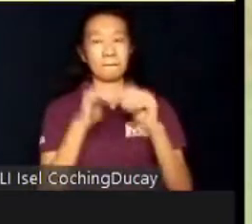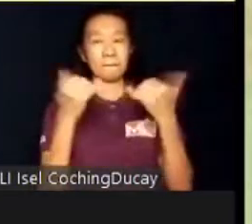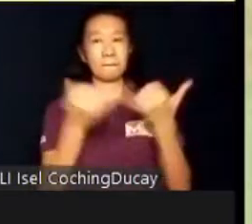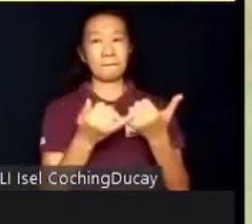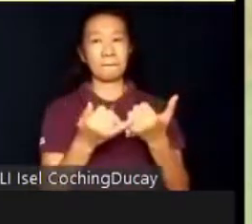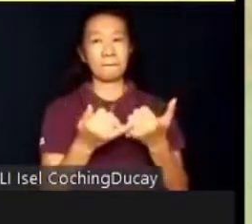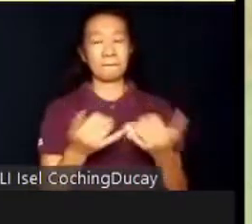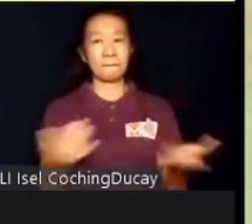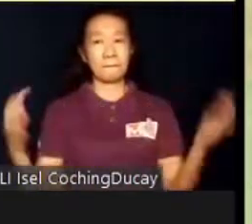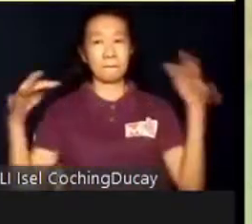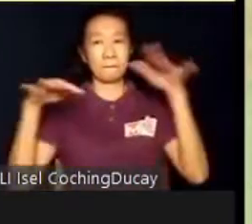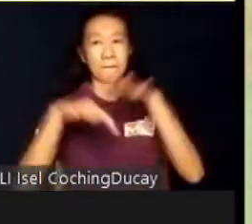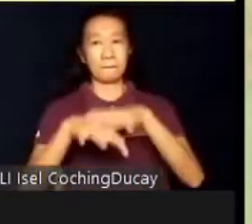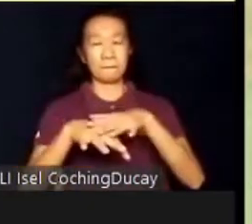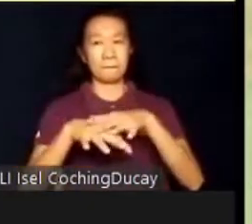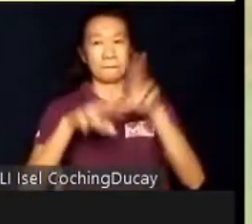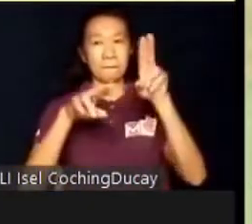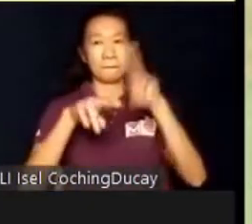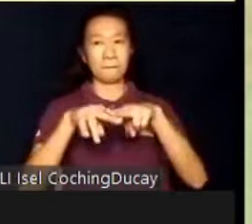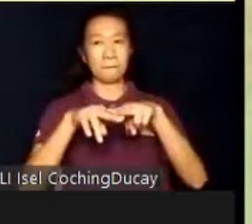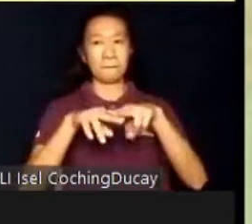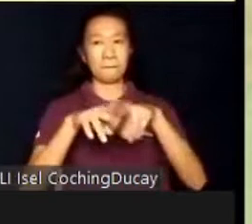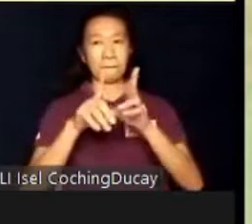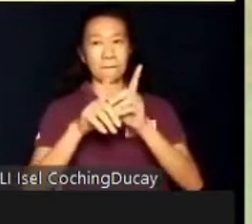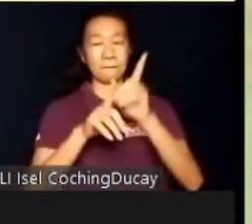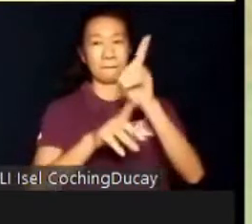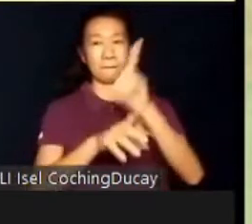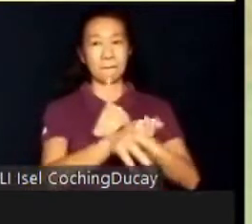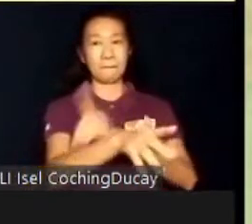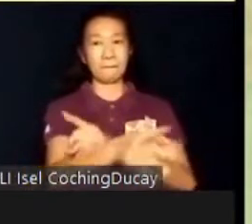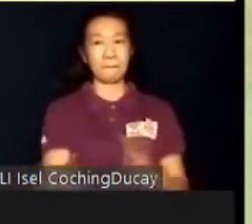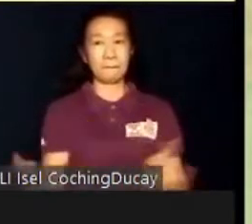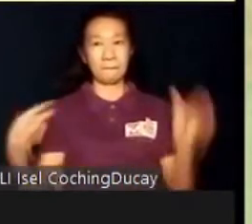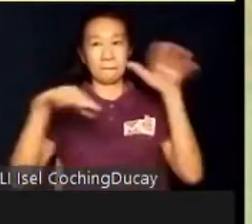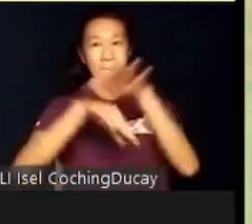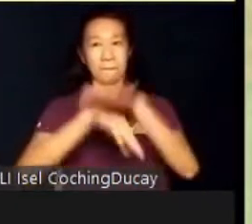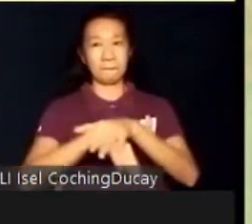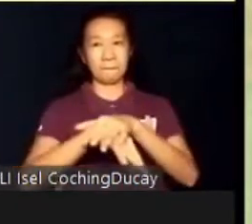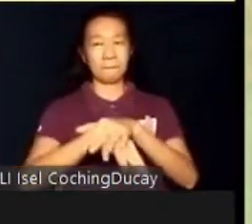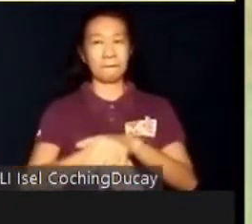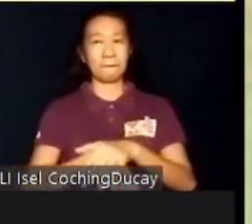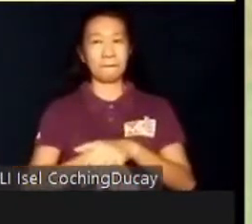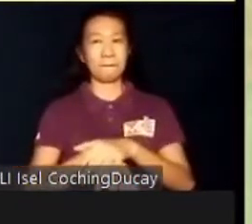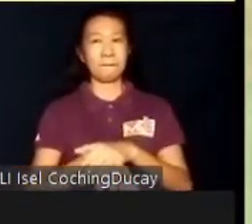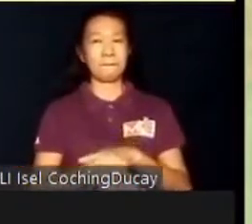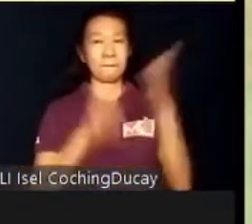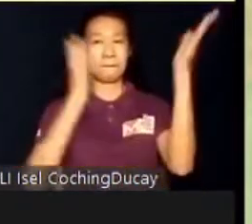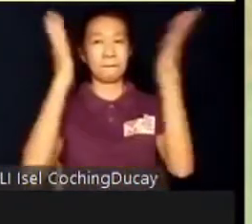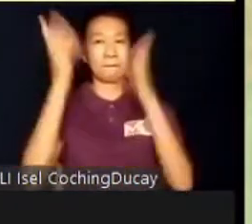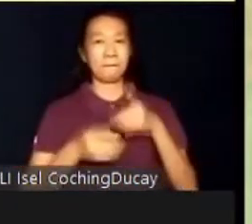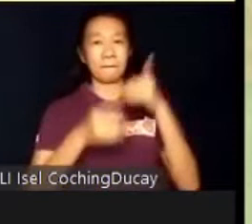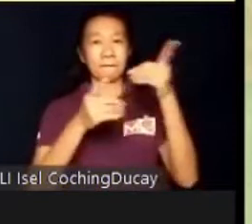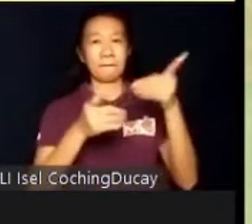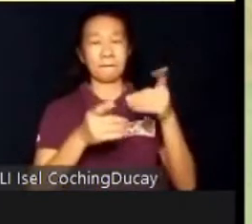together and have sat down to develop an integrated service delivery framework. The following